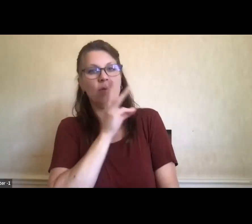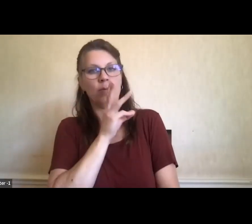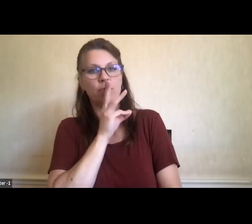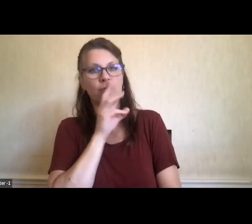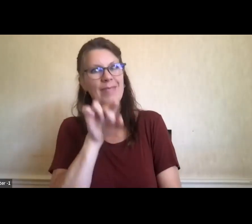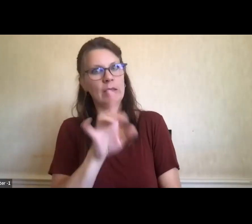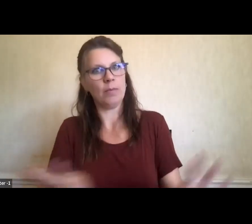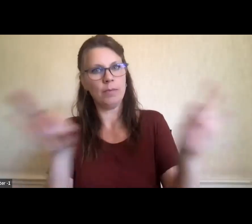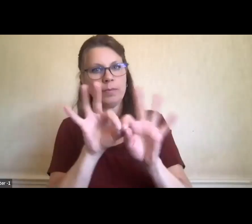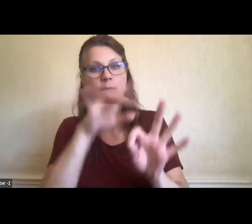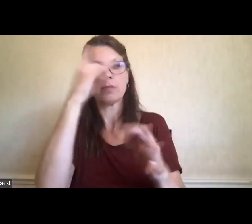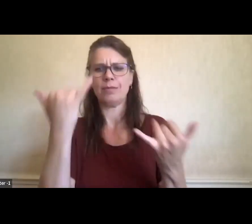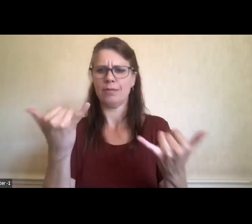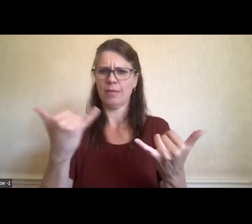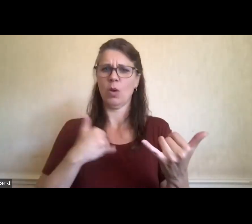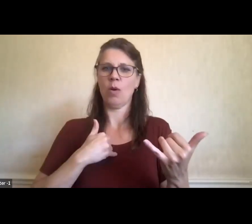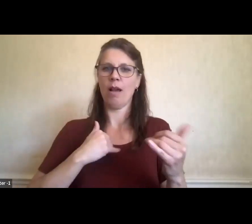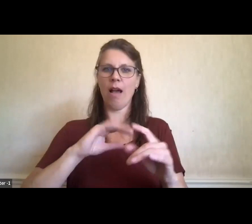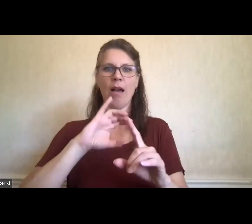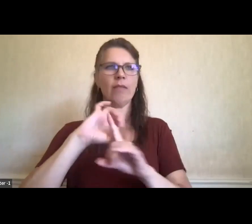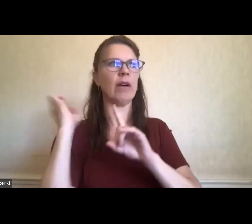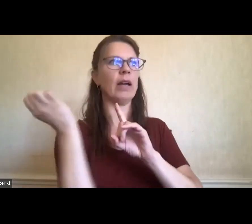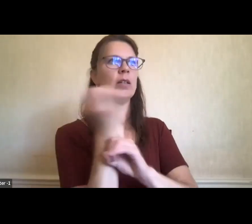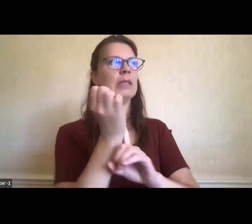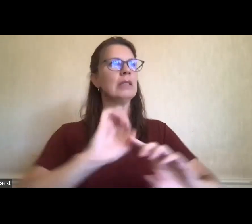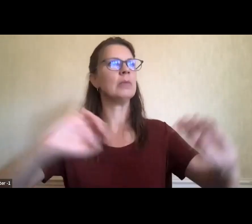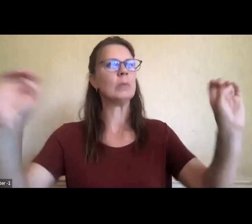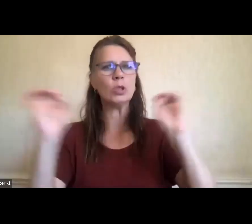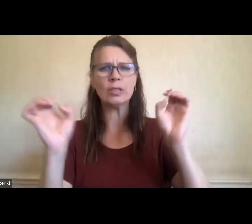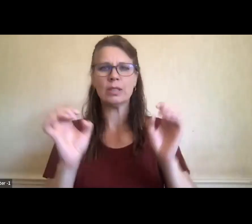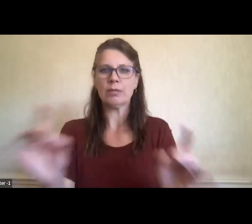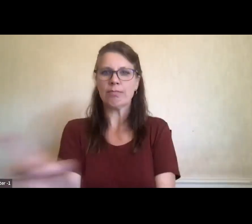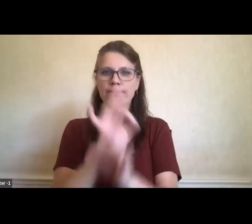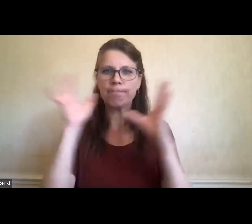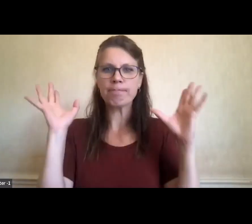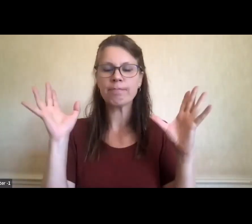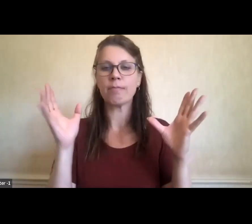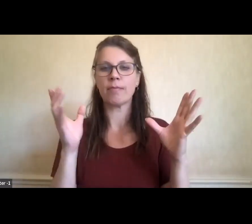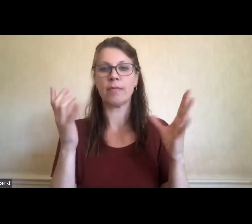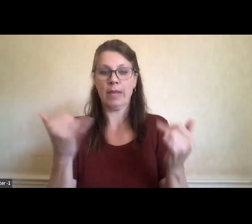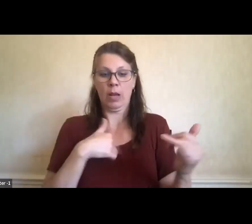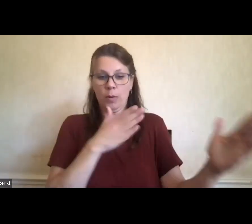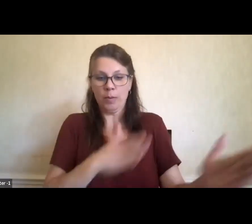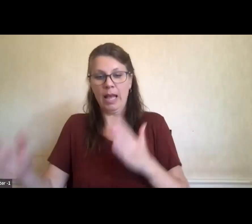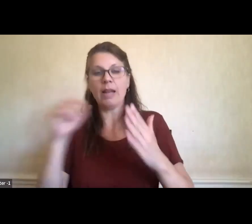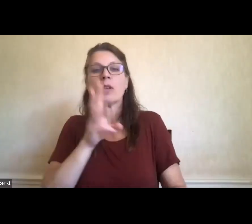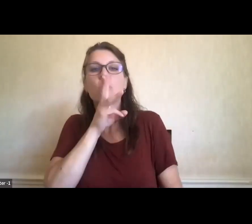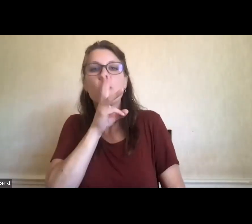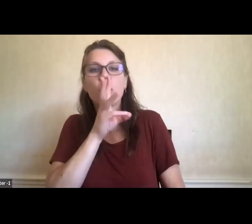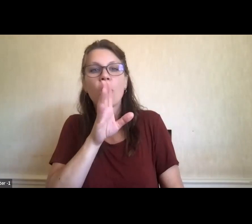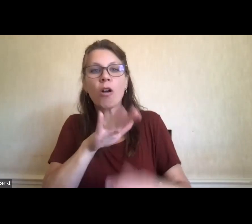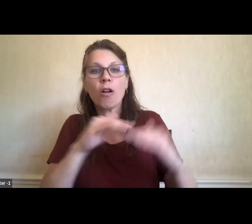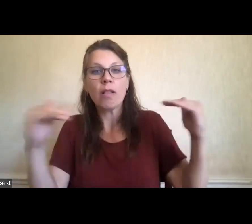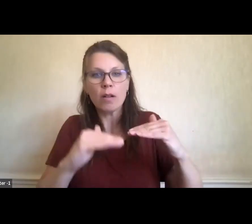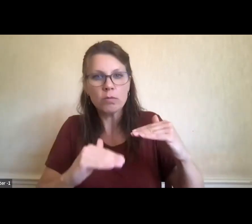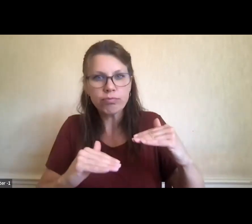emergency, many coastal communities are planning for sea level rise. The speakers